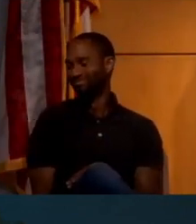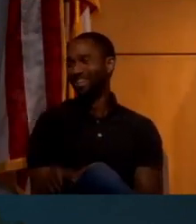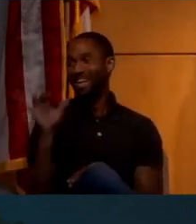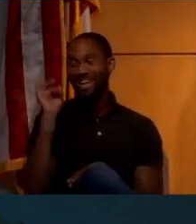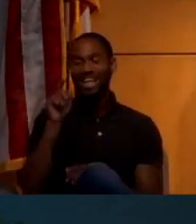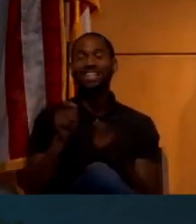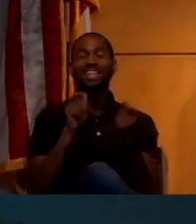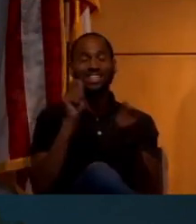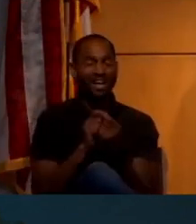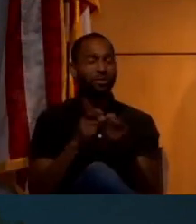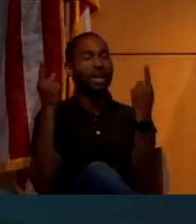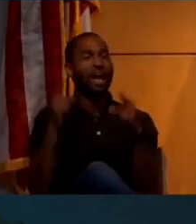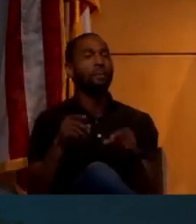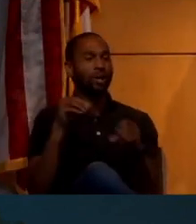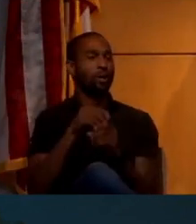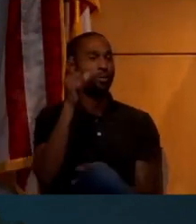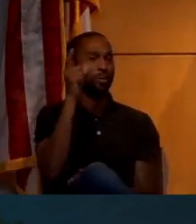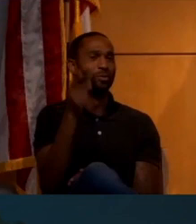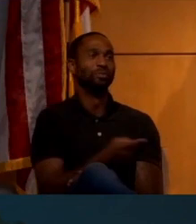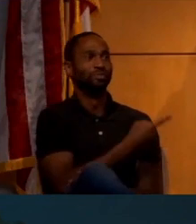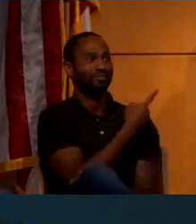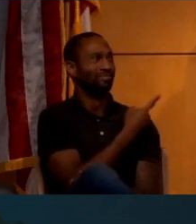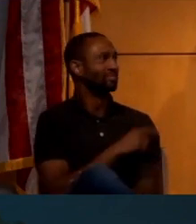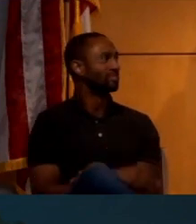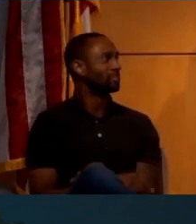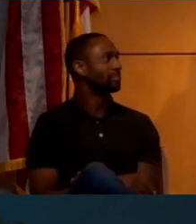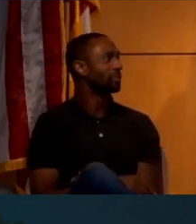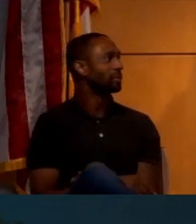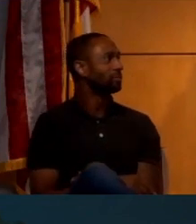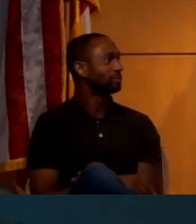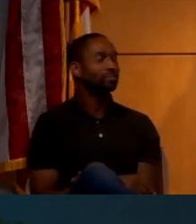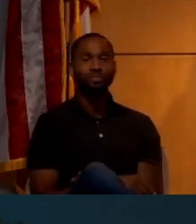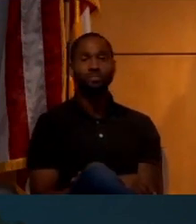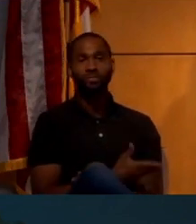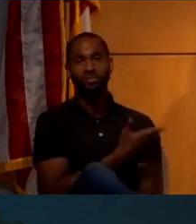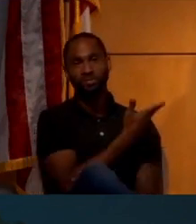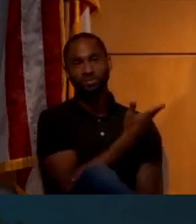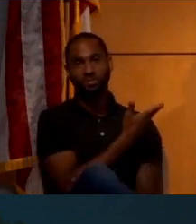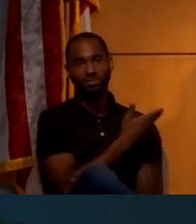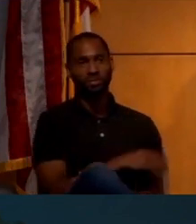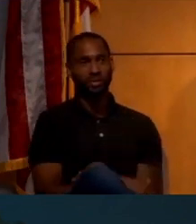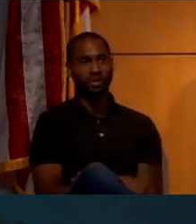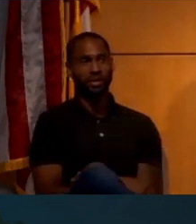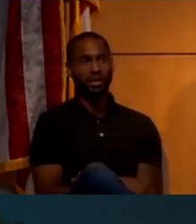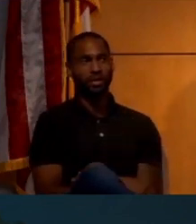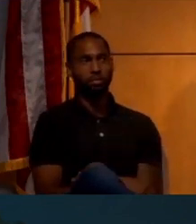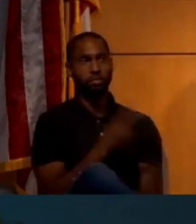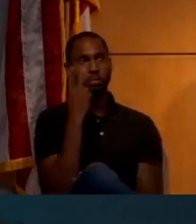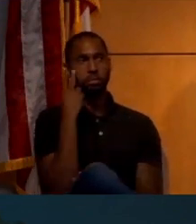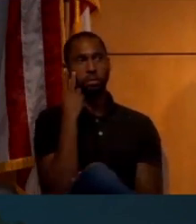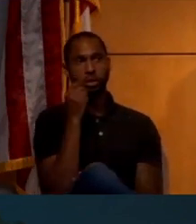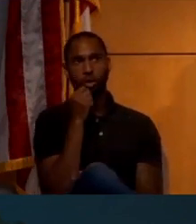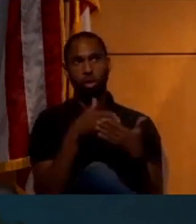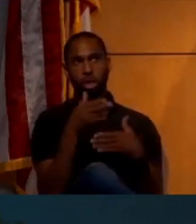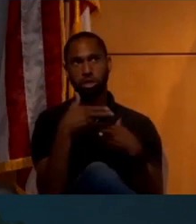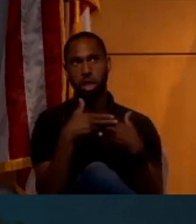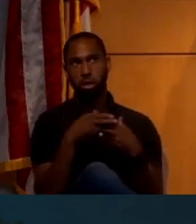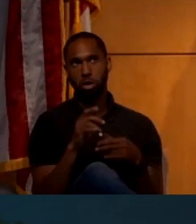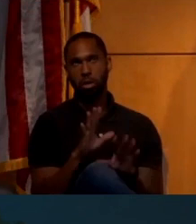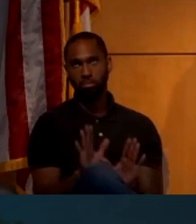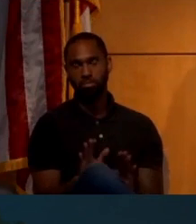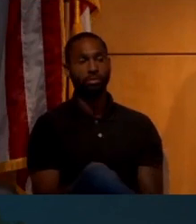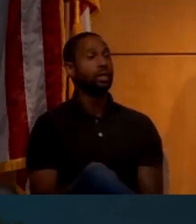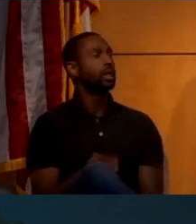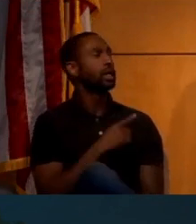is exactly what's going on here. Here is, oh, it doesn't like going to the next slide after the video. There we go.